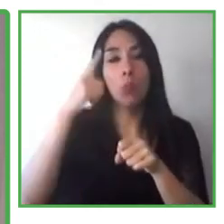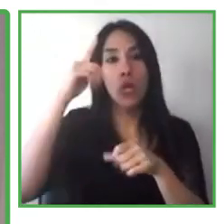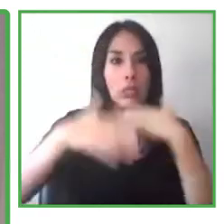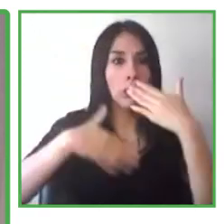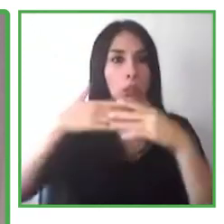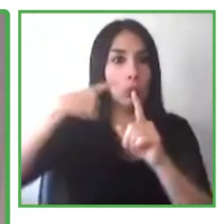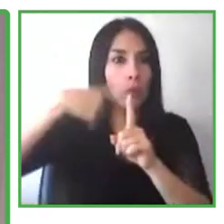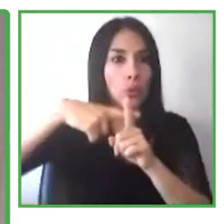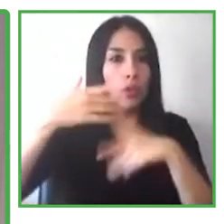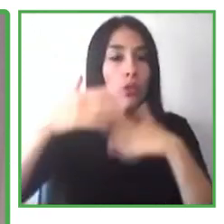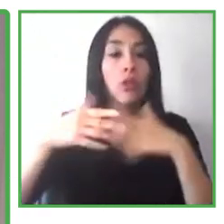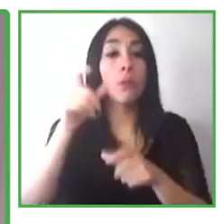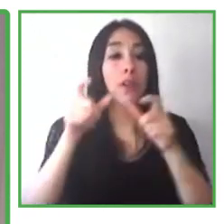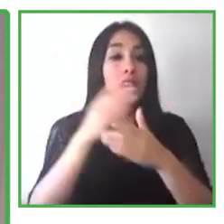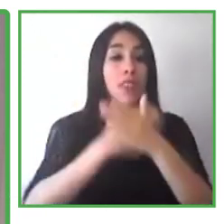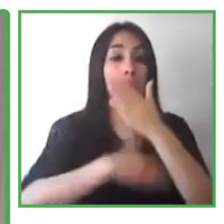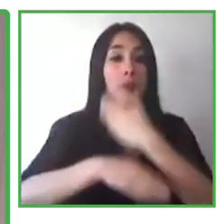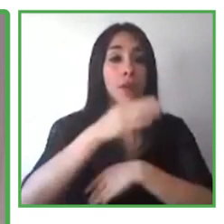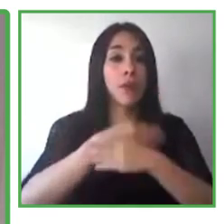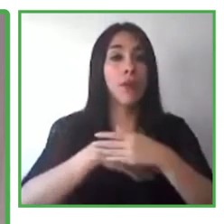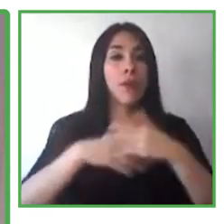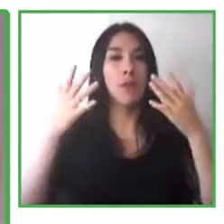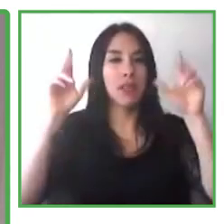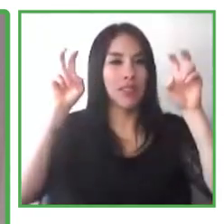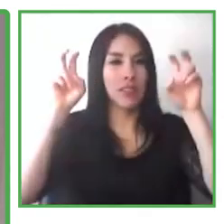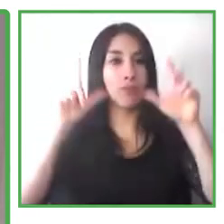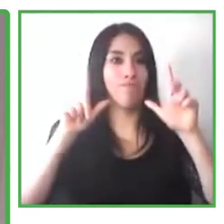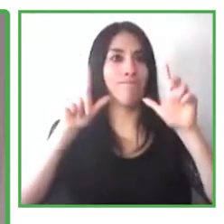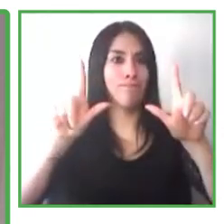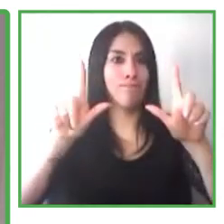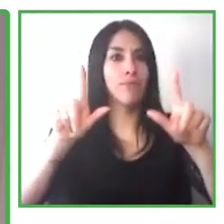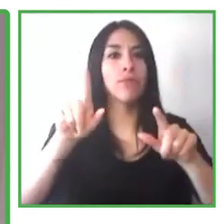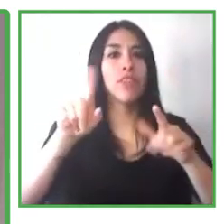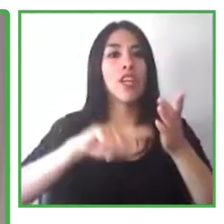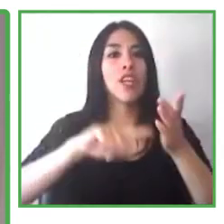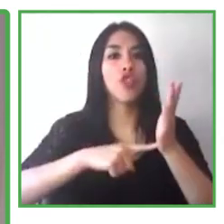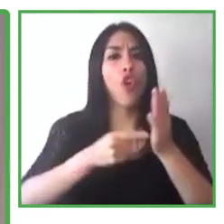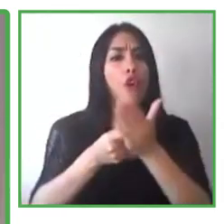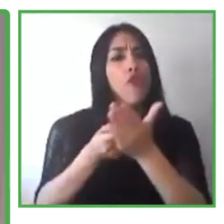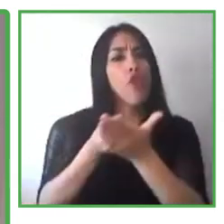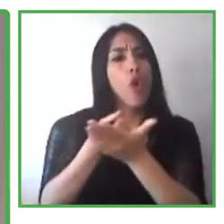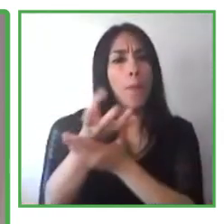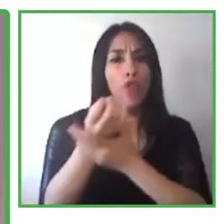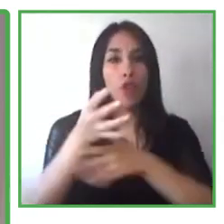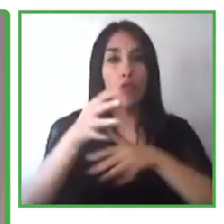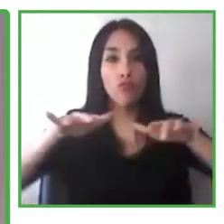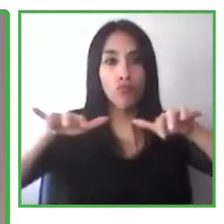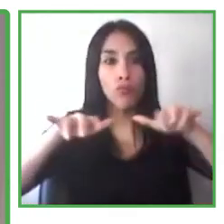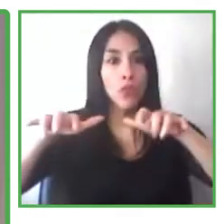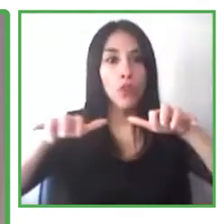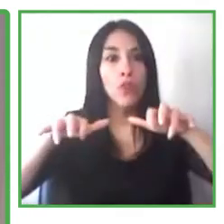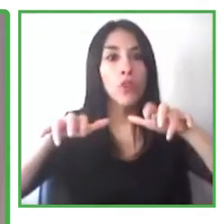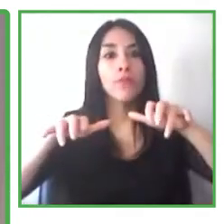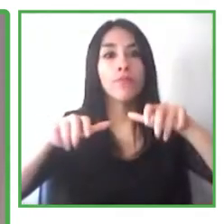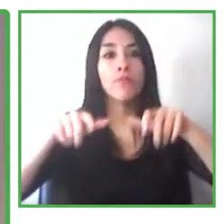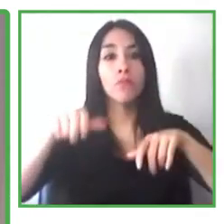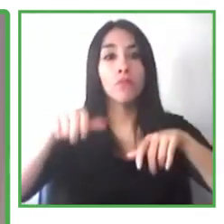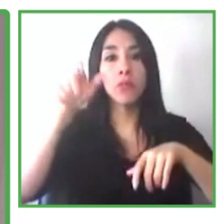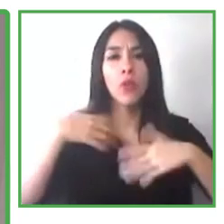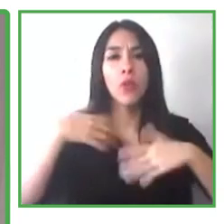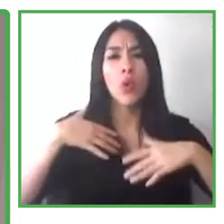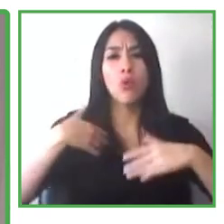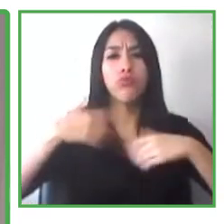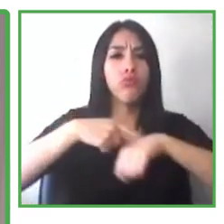global leader, very widely respected and admired for the great work she's doing. She has a tremendous amount of influence, Jessica Rapuse from